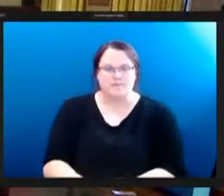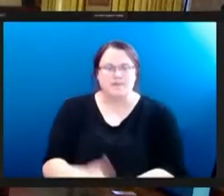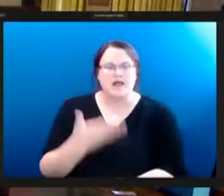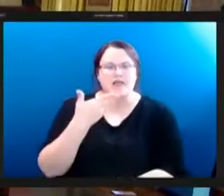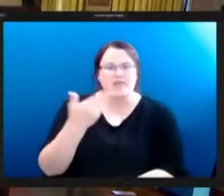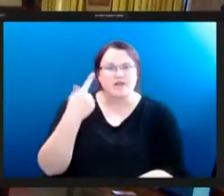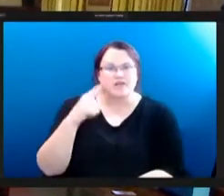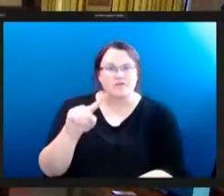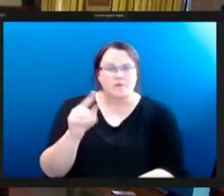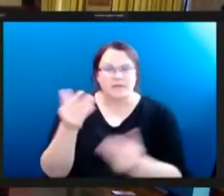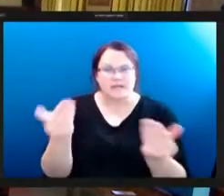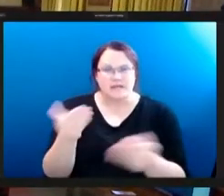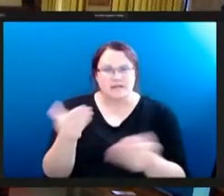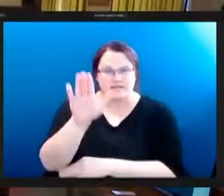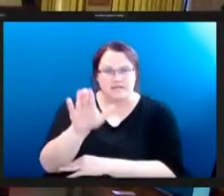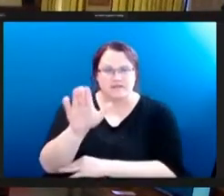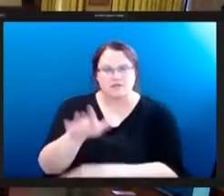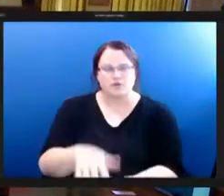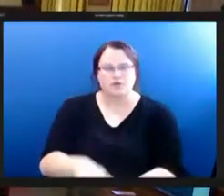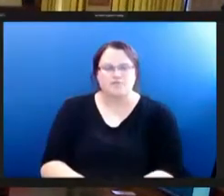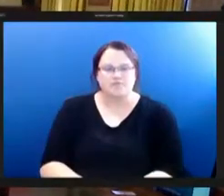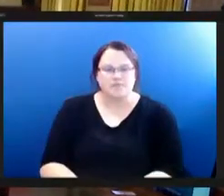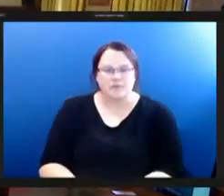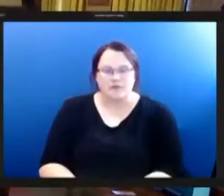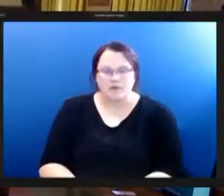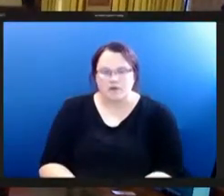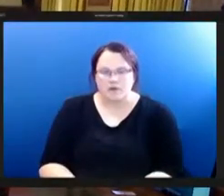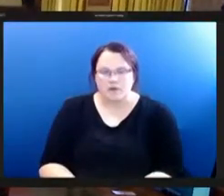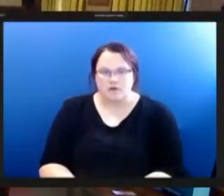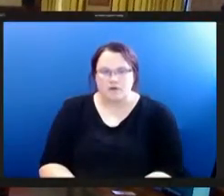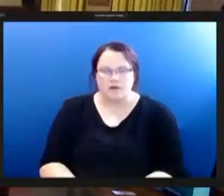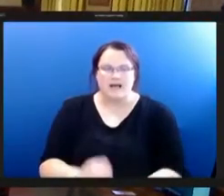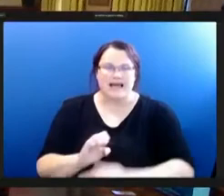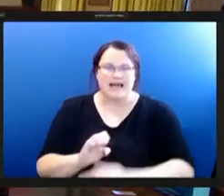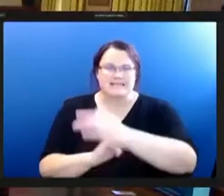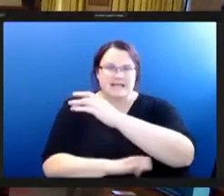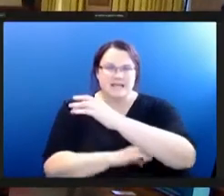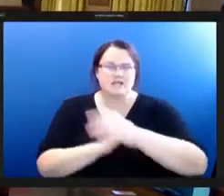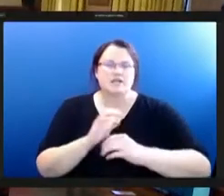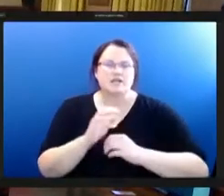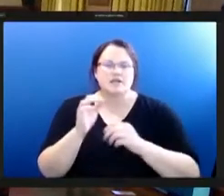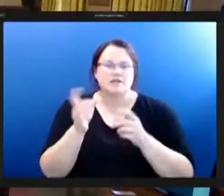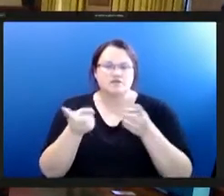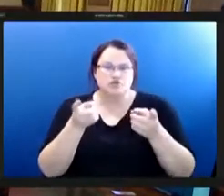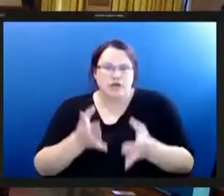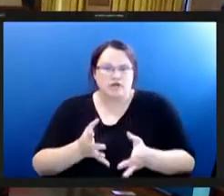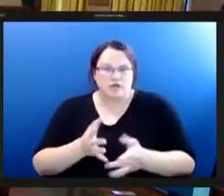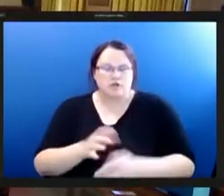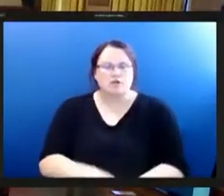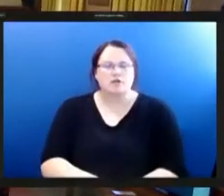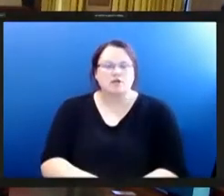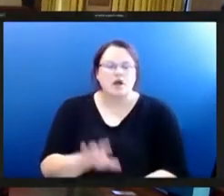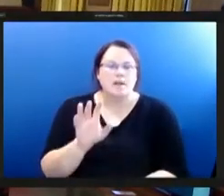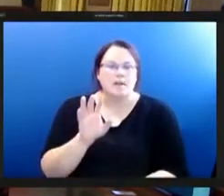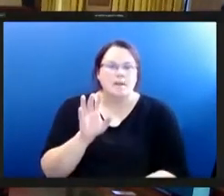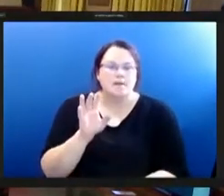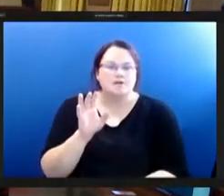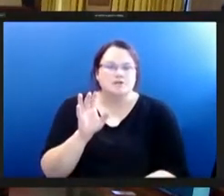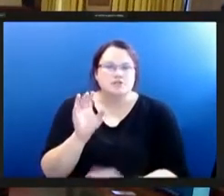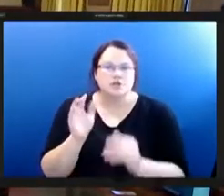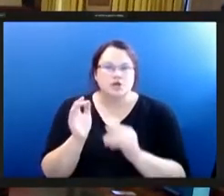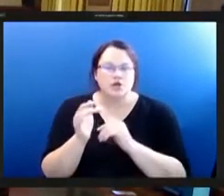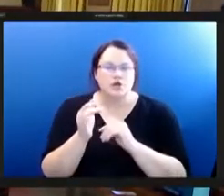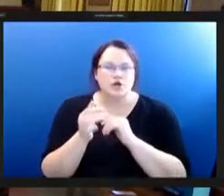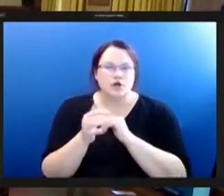being here this afternoon my name is danielle houston and i'm the executive director of growth pittsburgh growth pittsburgh is an urban agricultural non